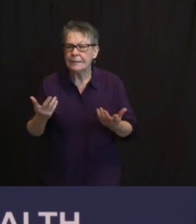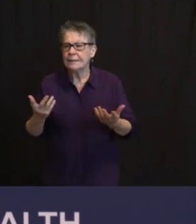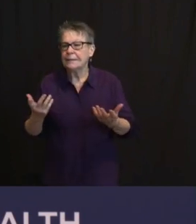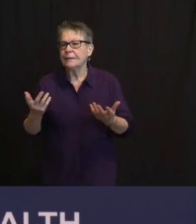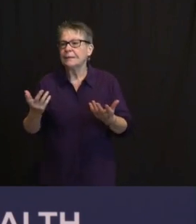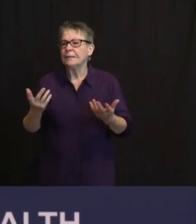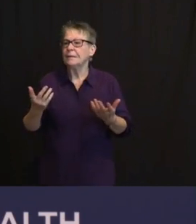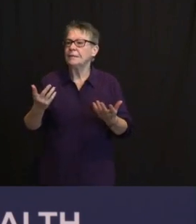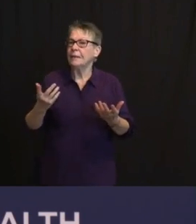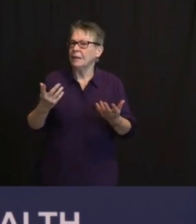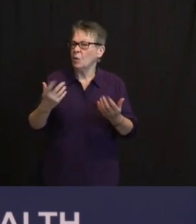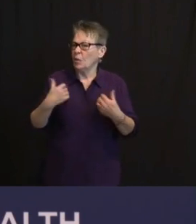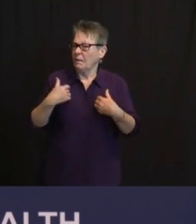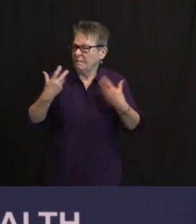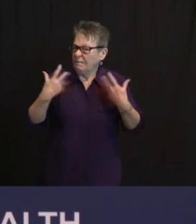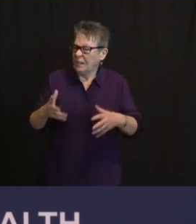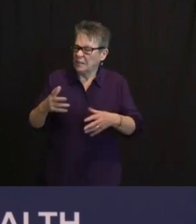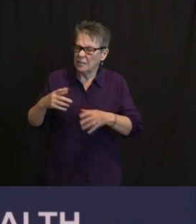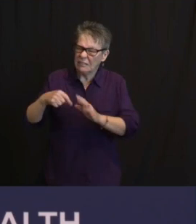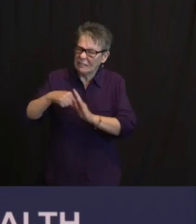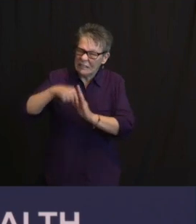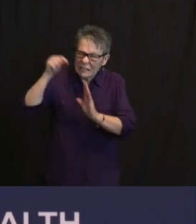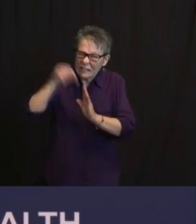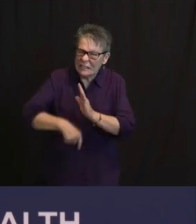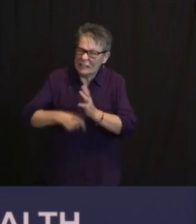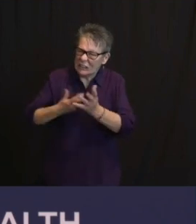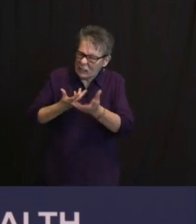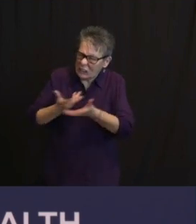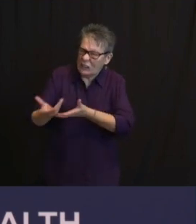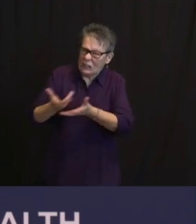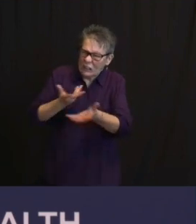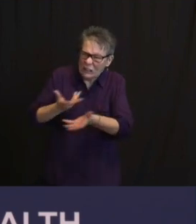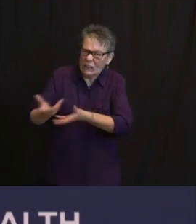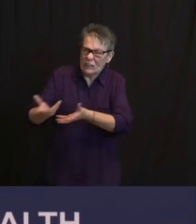LATE, AND I'M KNOCKING ON WOOD HERE, OF LATE THAT HAS SETTLED DOWN.